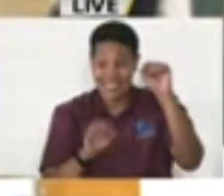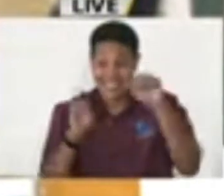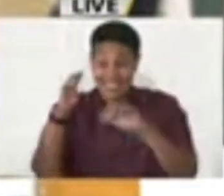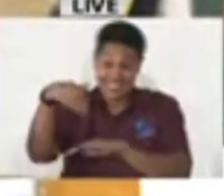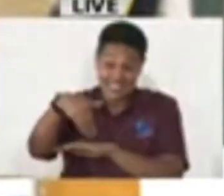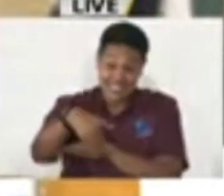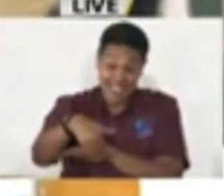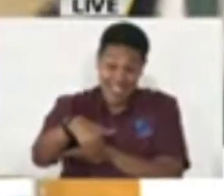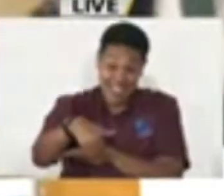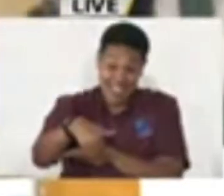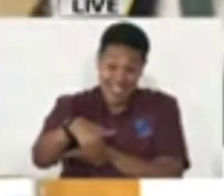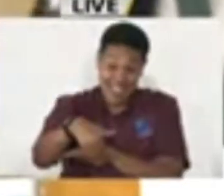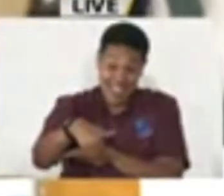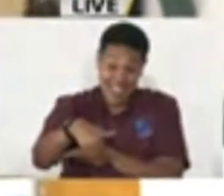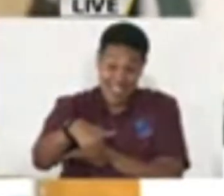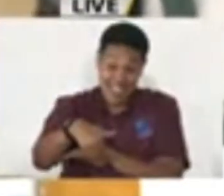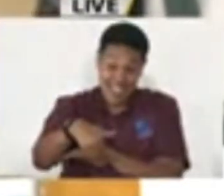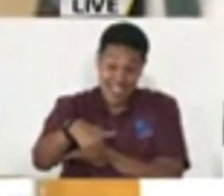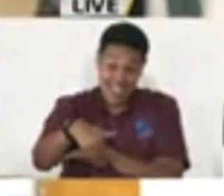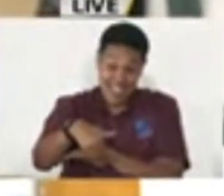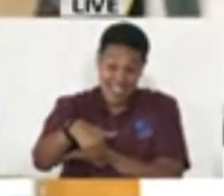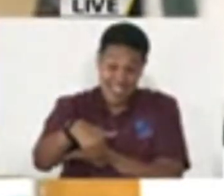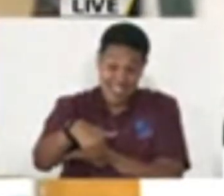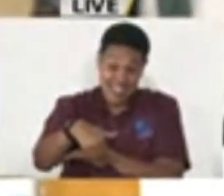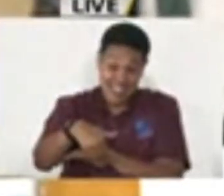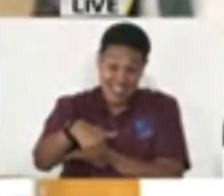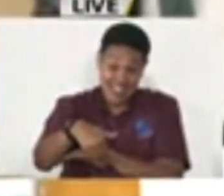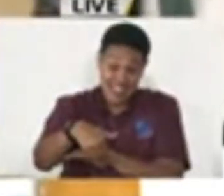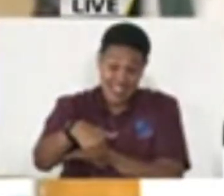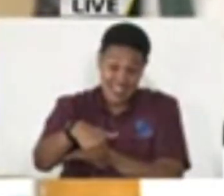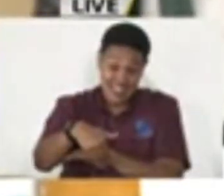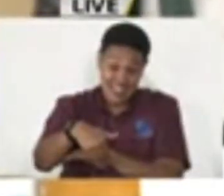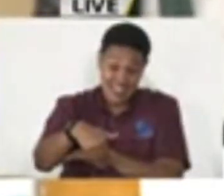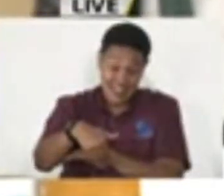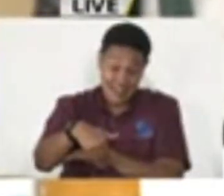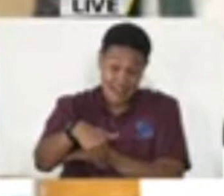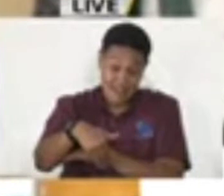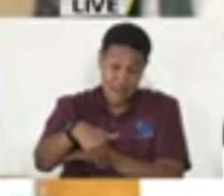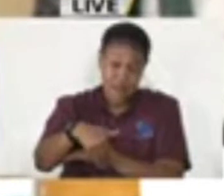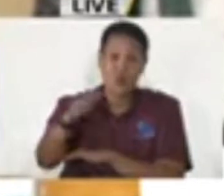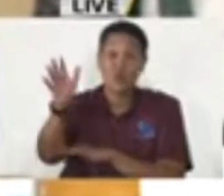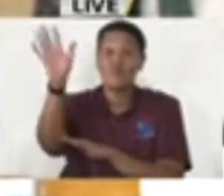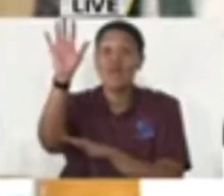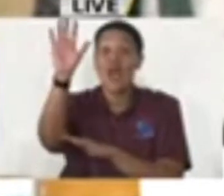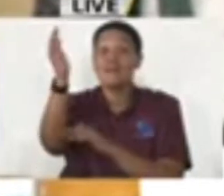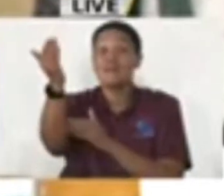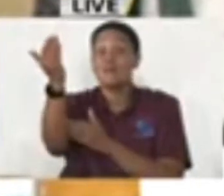to 5 a.m.